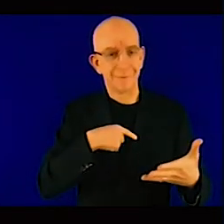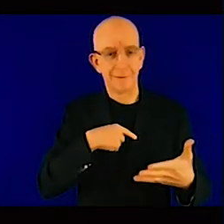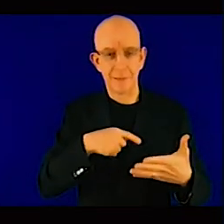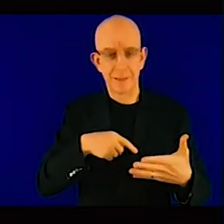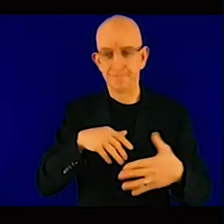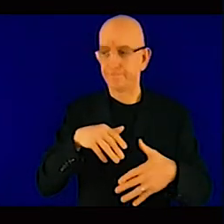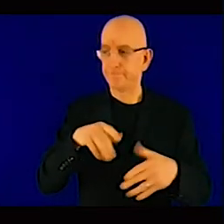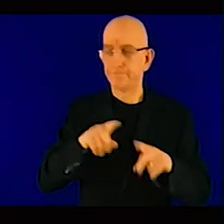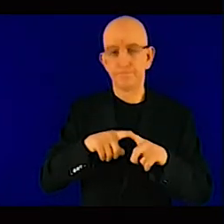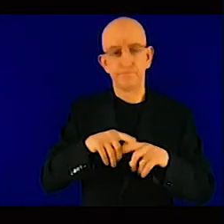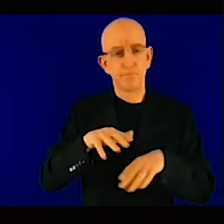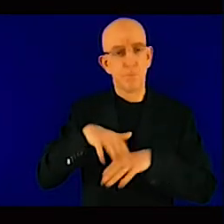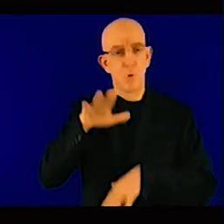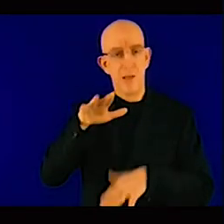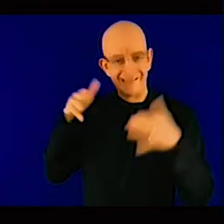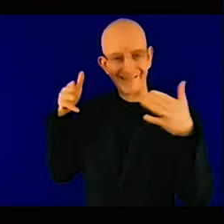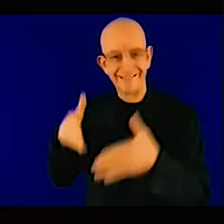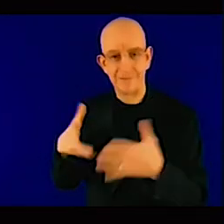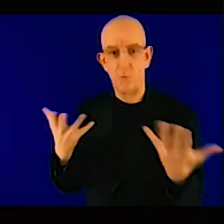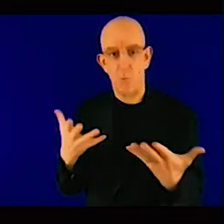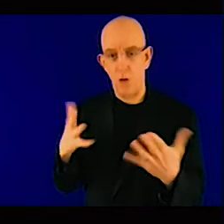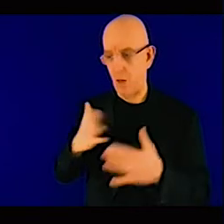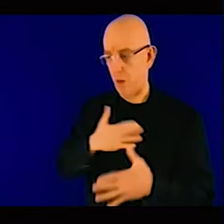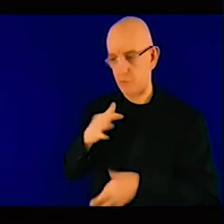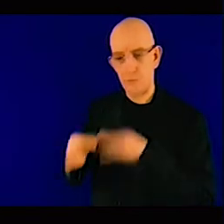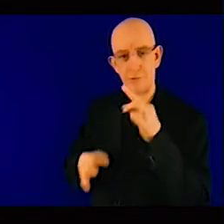he, you have experience, um,